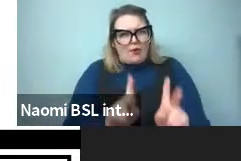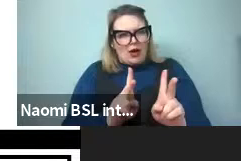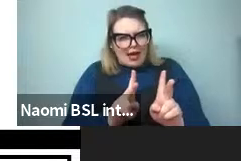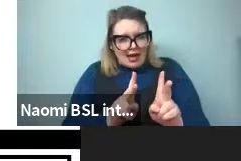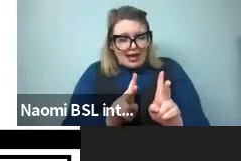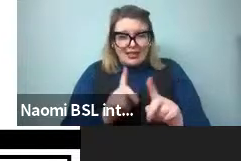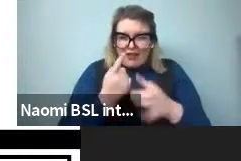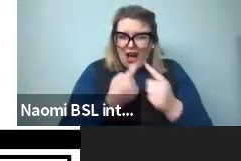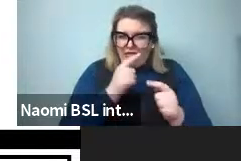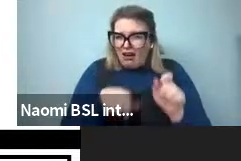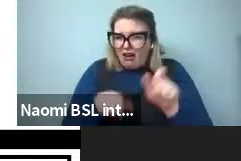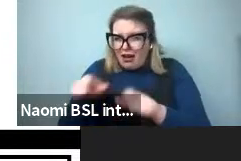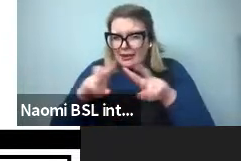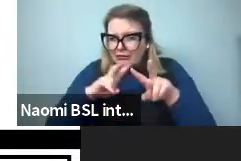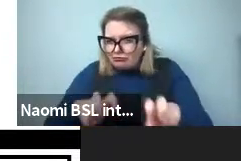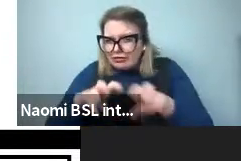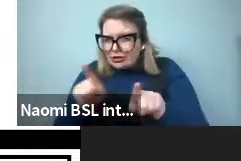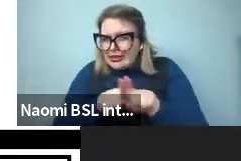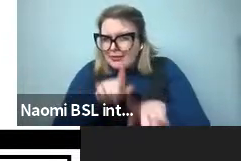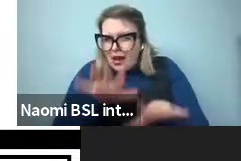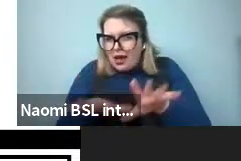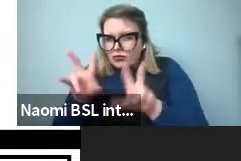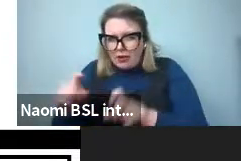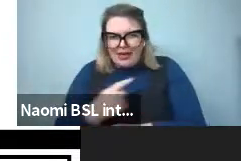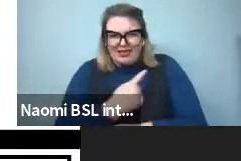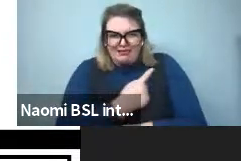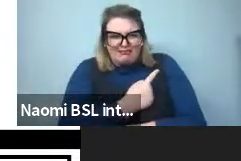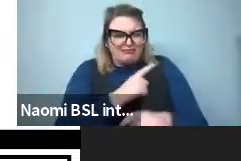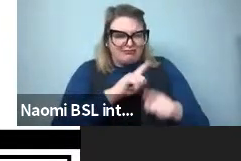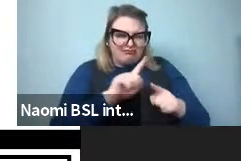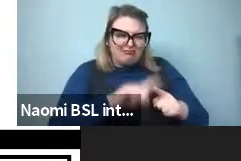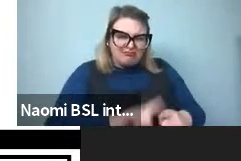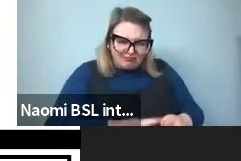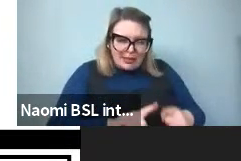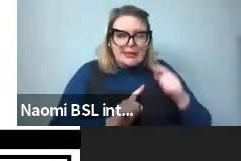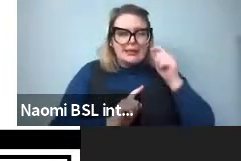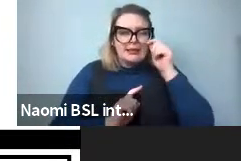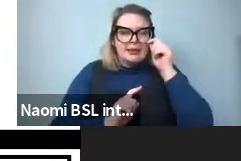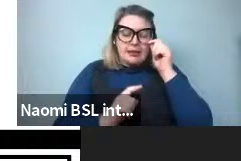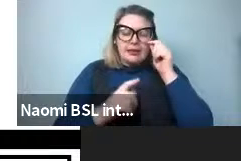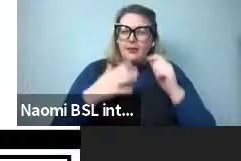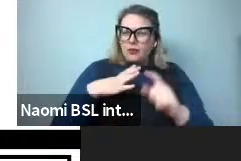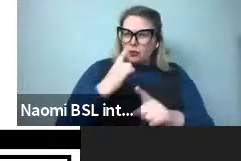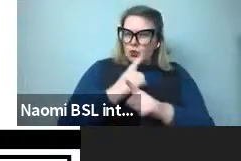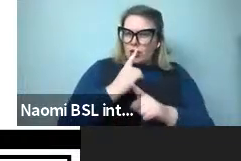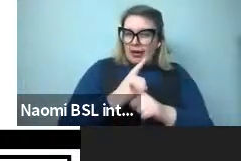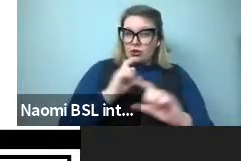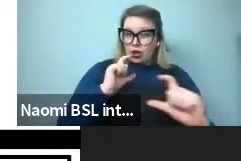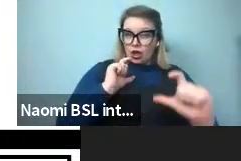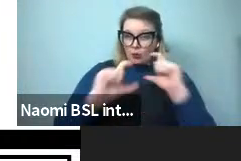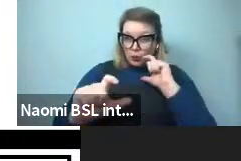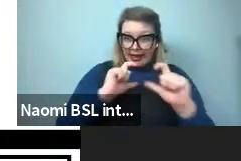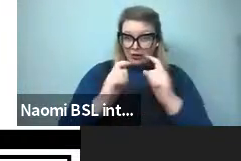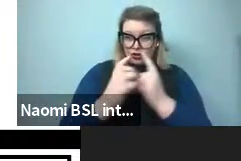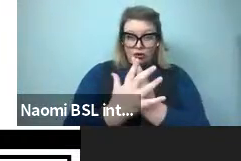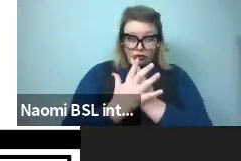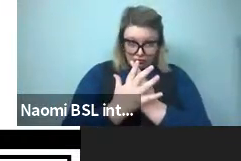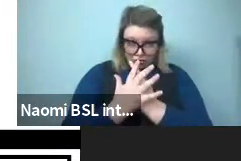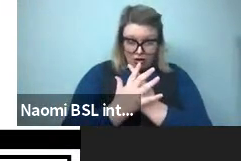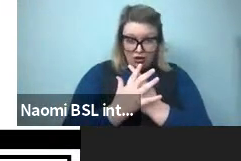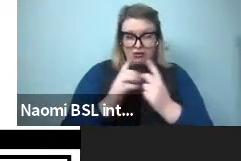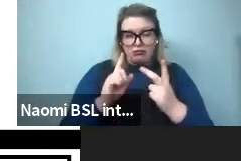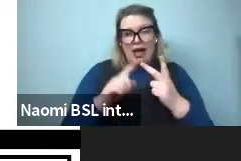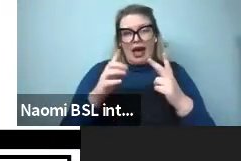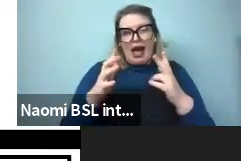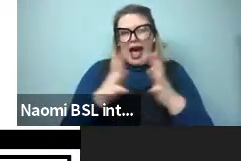And so today I want to talk to you about how communication pressure, memory, and culture might shape aspects of human